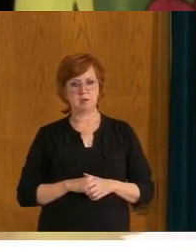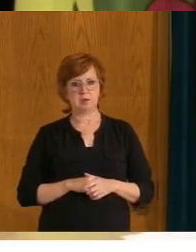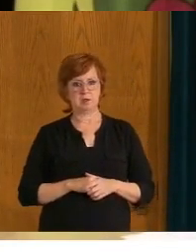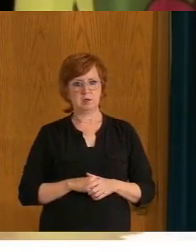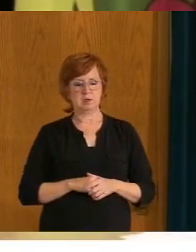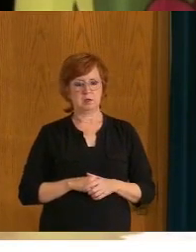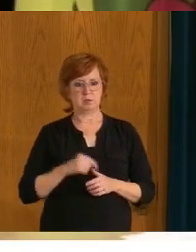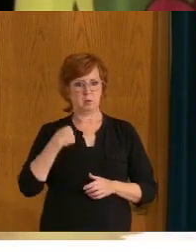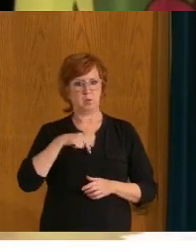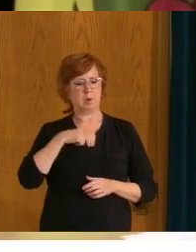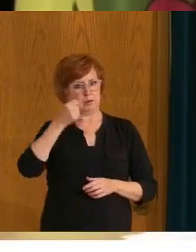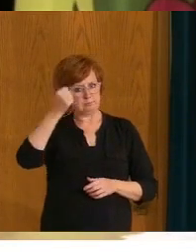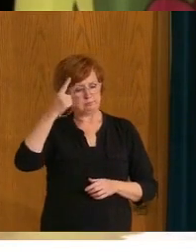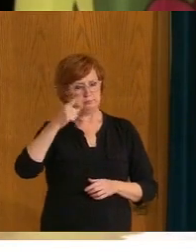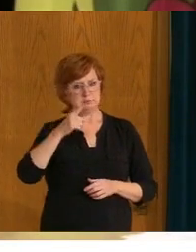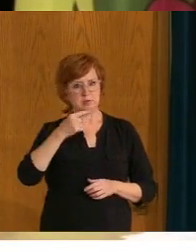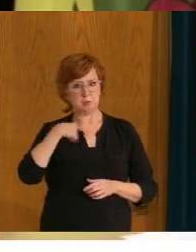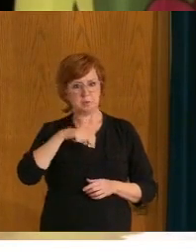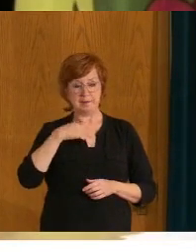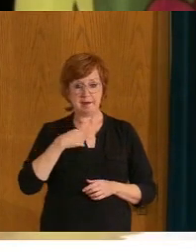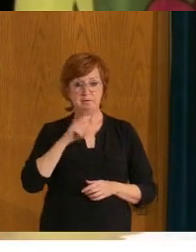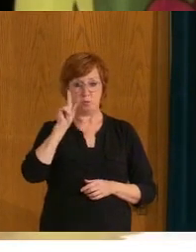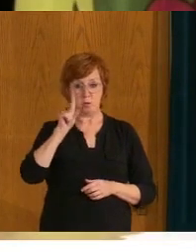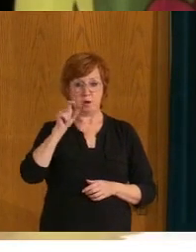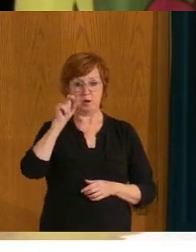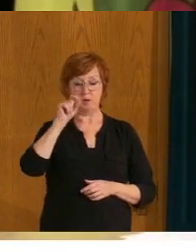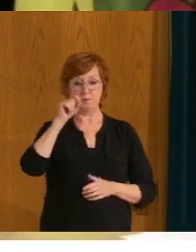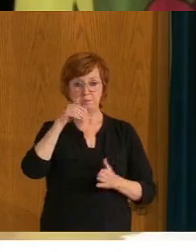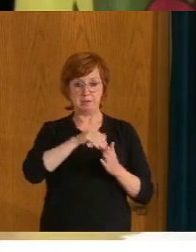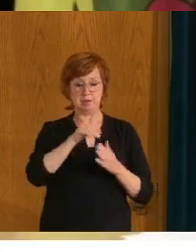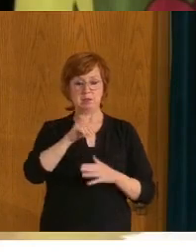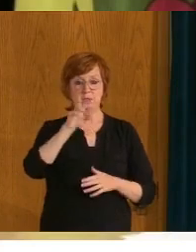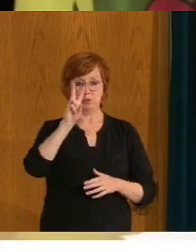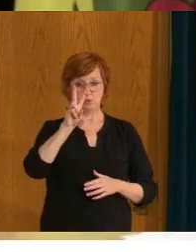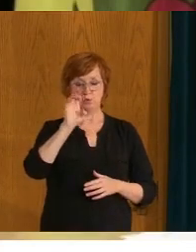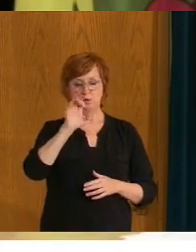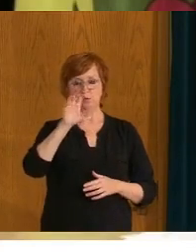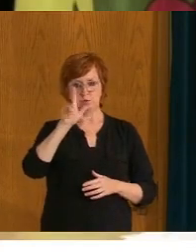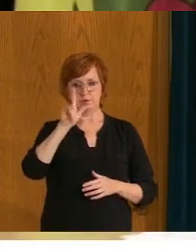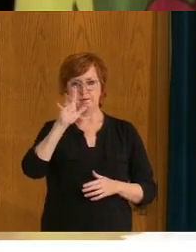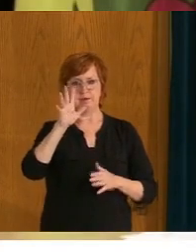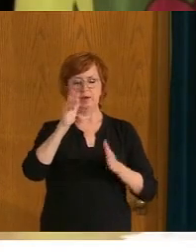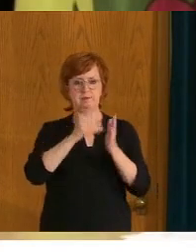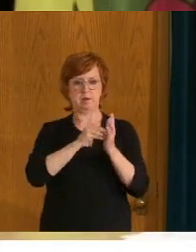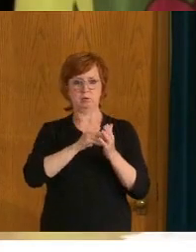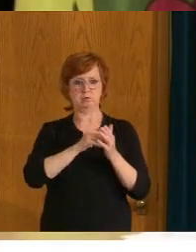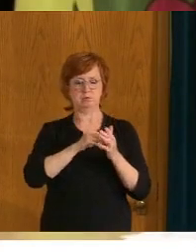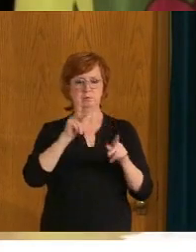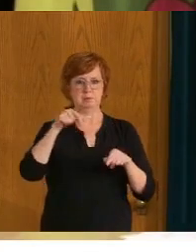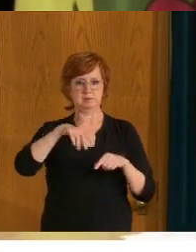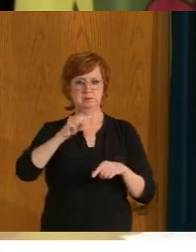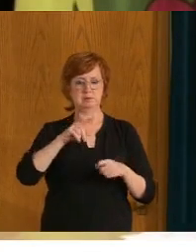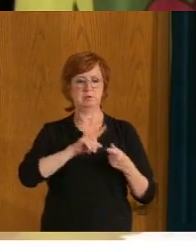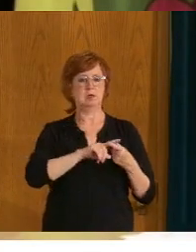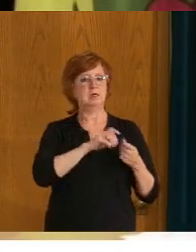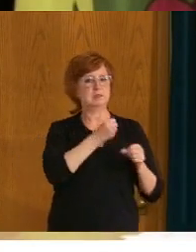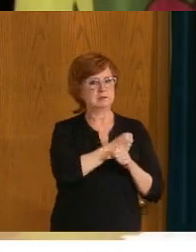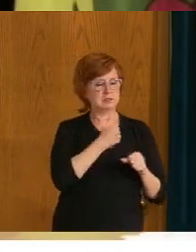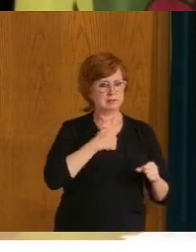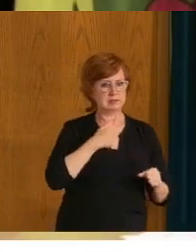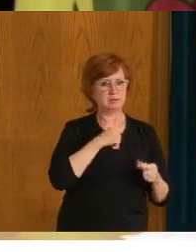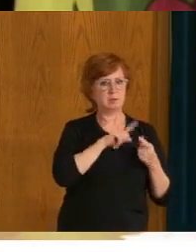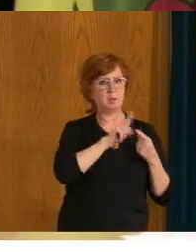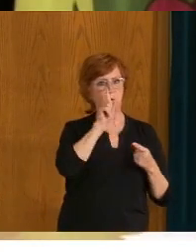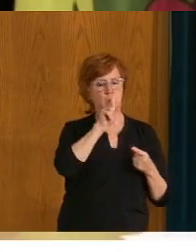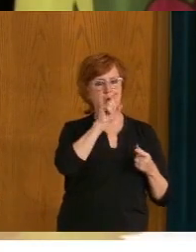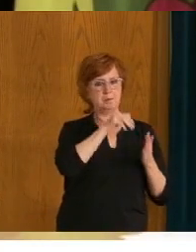1,225,000 people in Saskatchewan. Stats Canada data in this province is about 1,180,000 people.